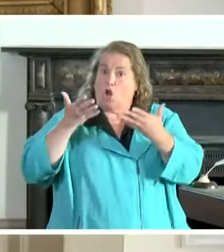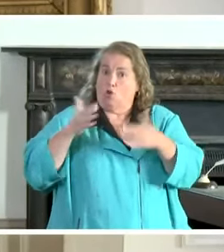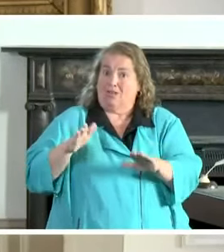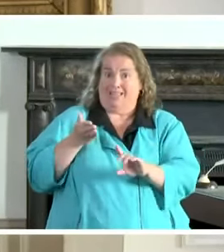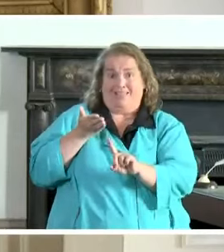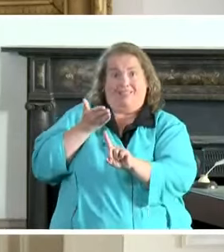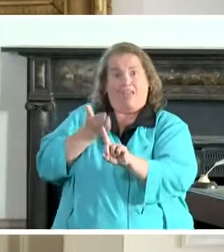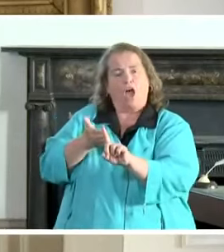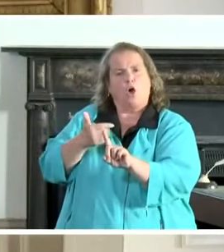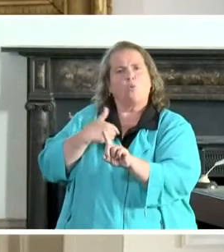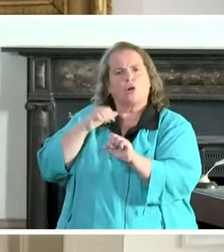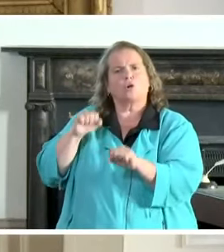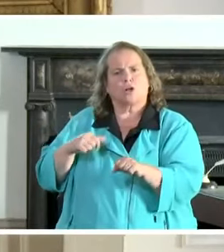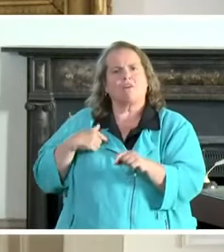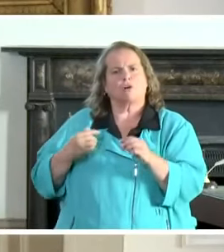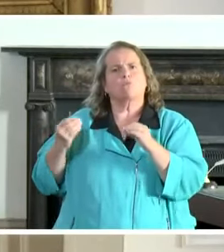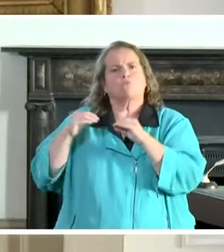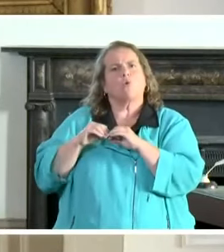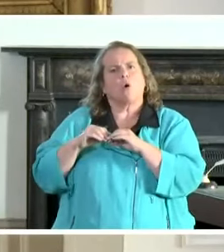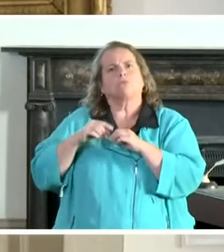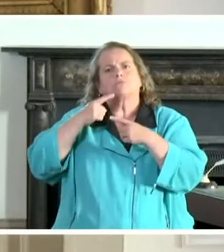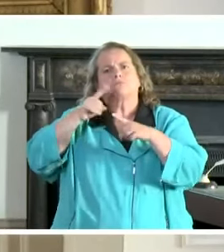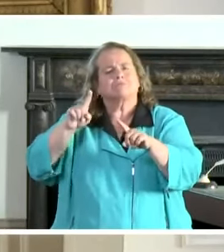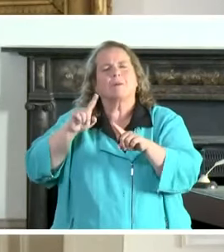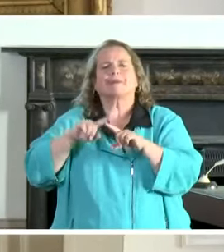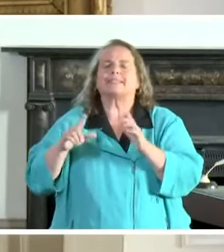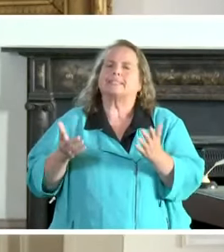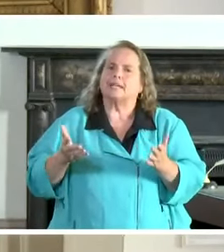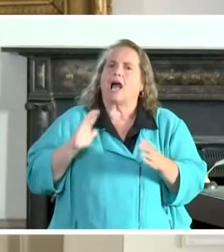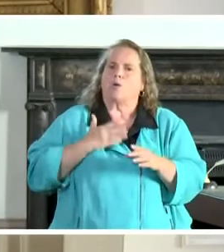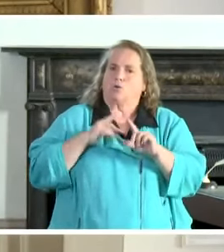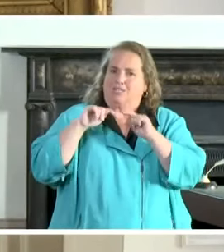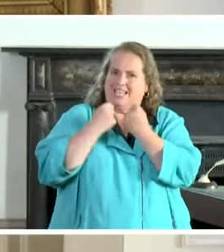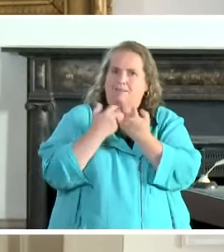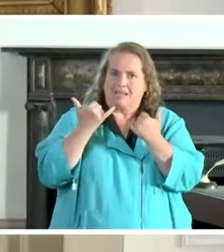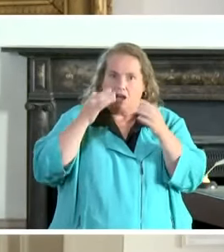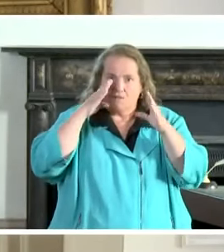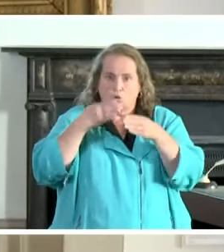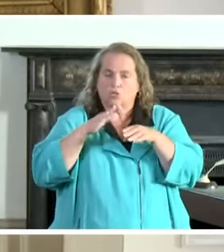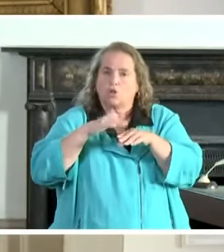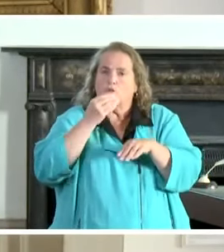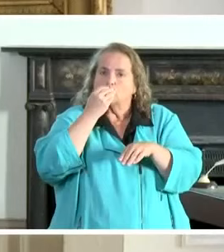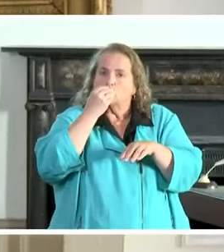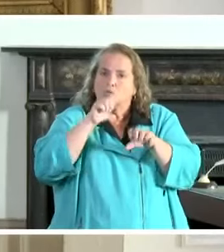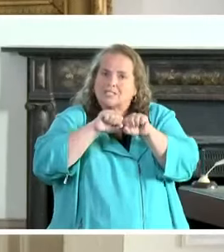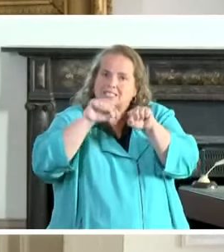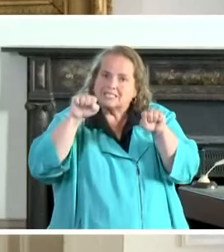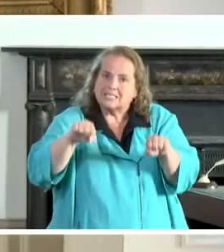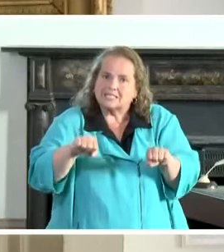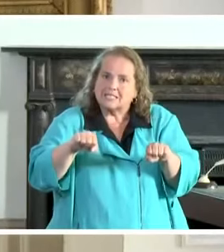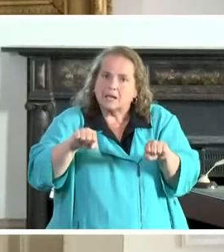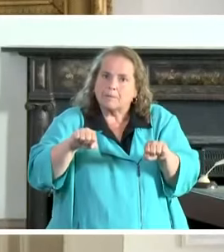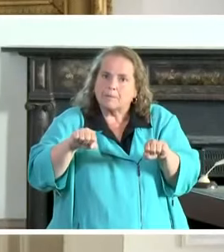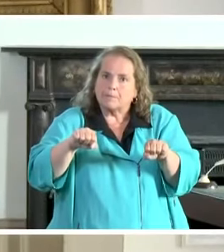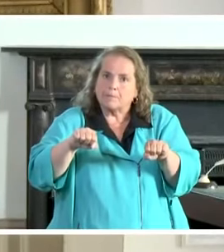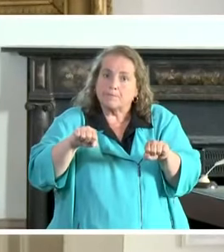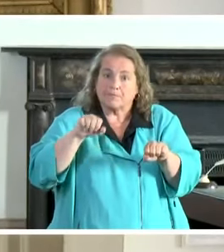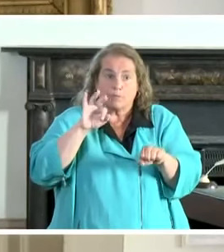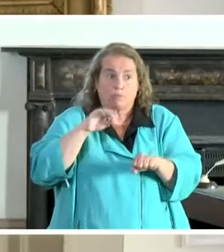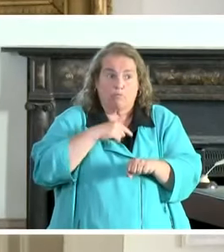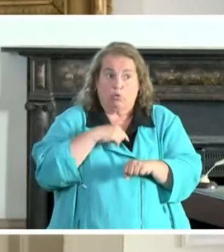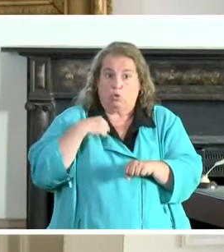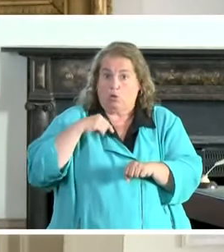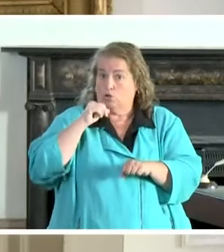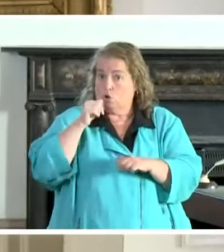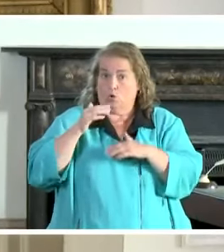And our team working so focused in the food system that, again, you know, if we do not